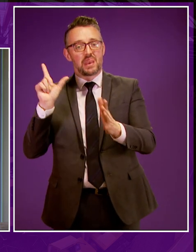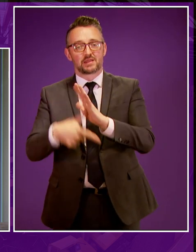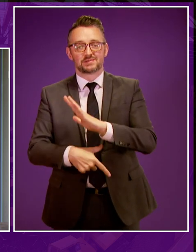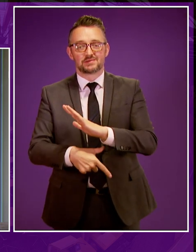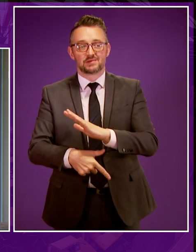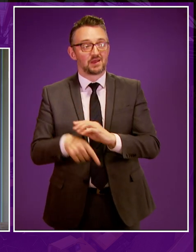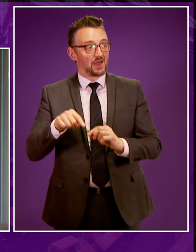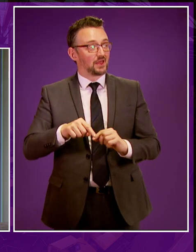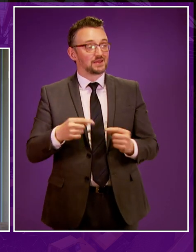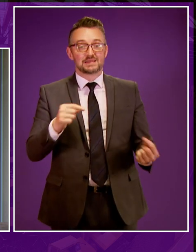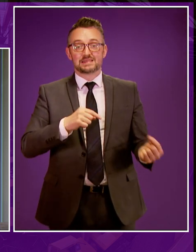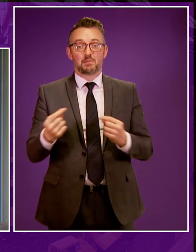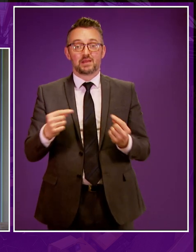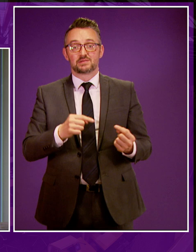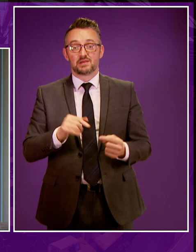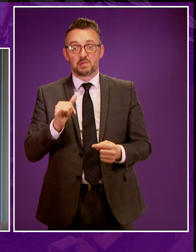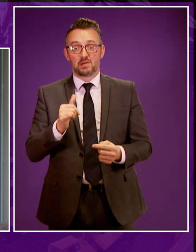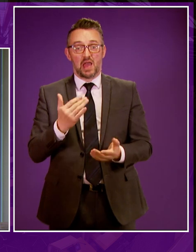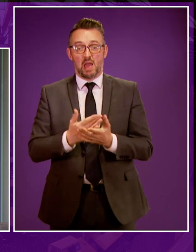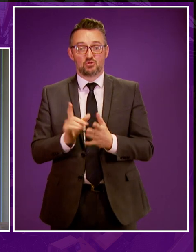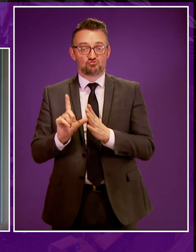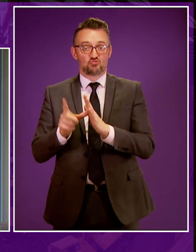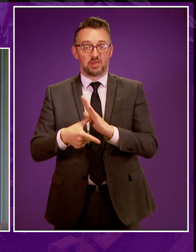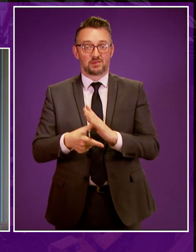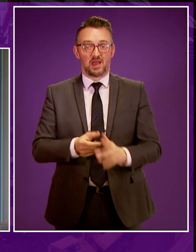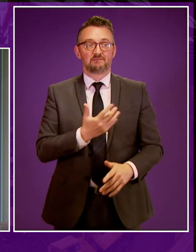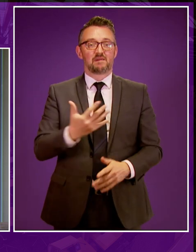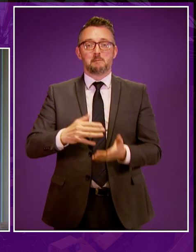chamber debate may well be 55 million years too late.